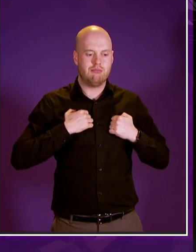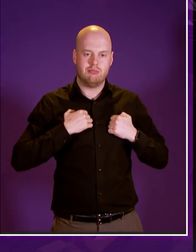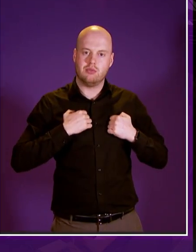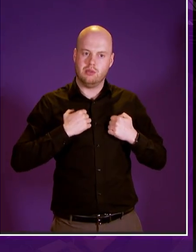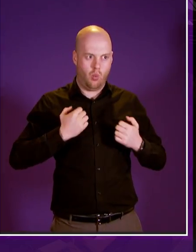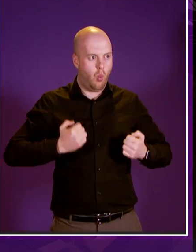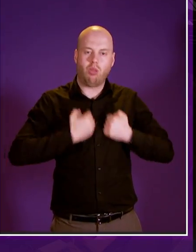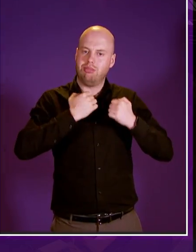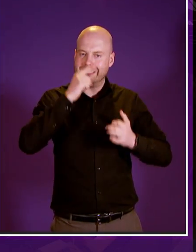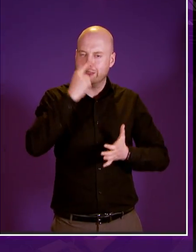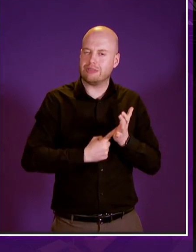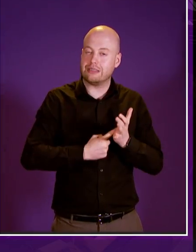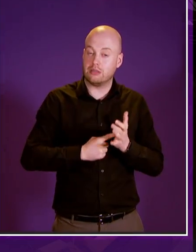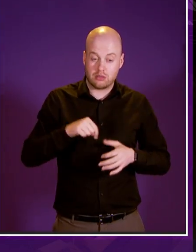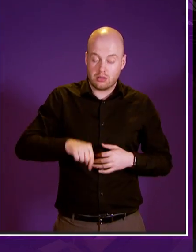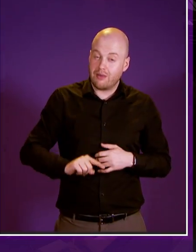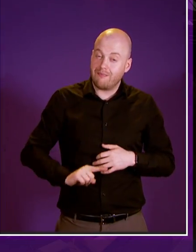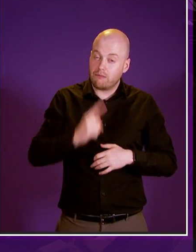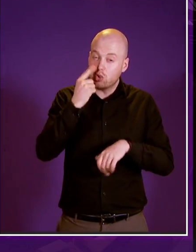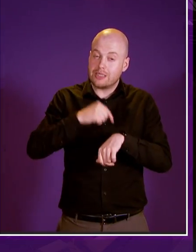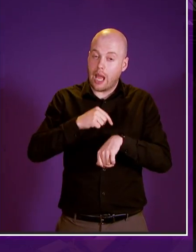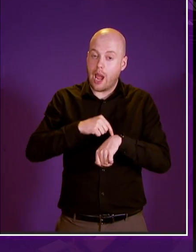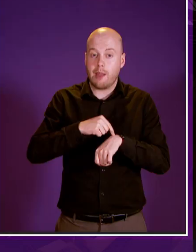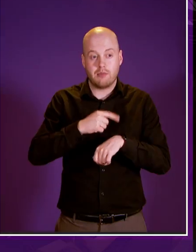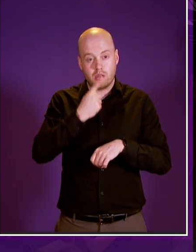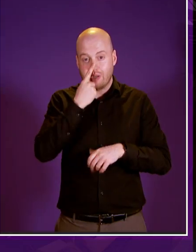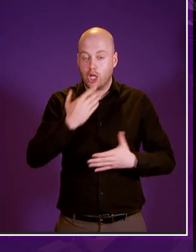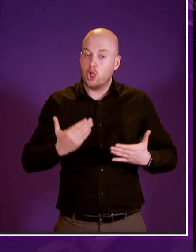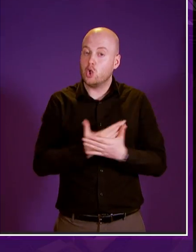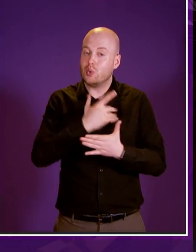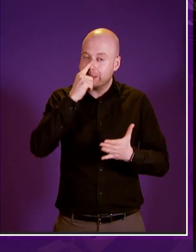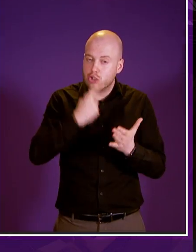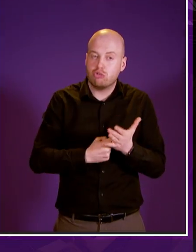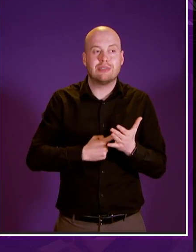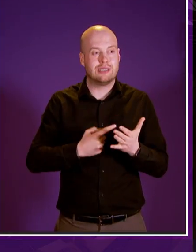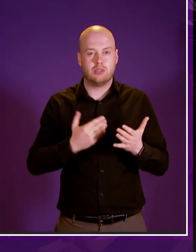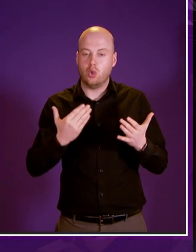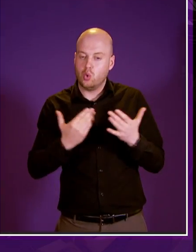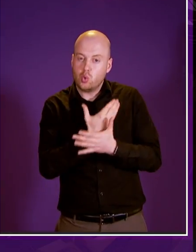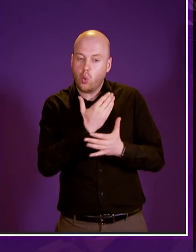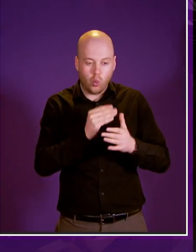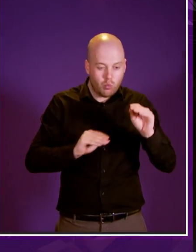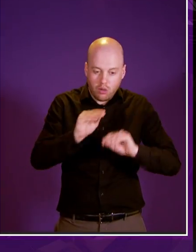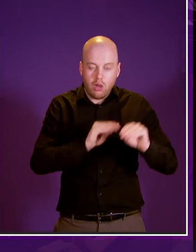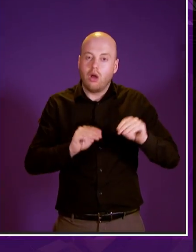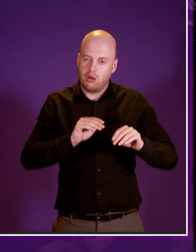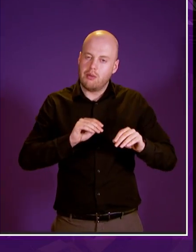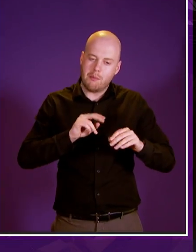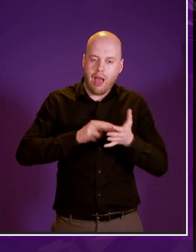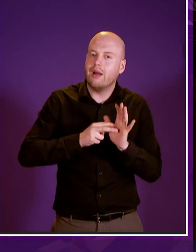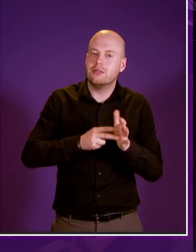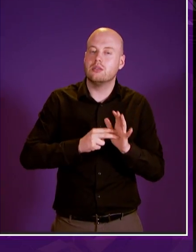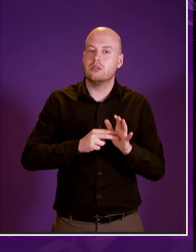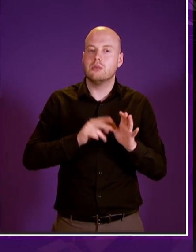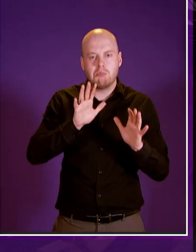in our parliament's history we have the power to make new decisions implement new procedures and above all really put people at the heart